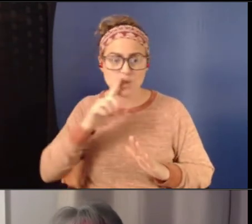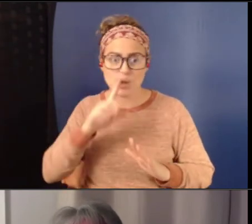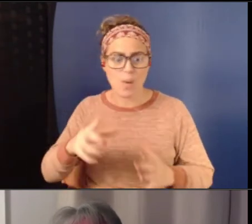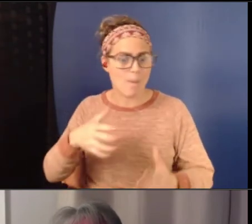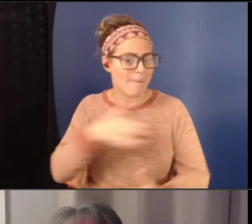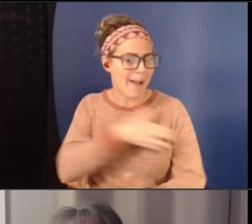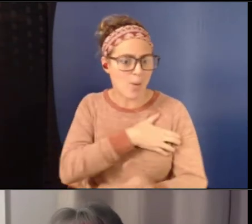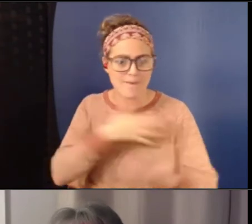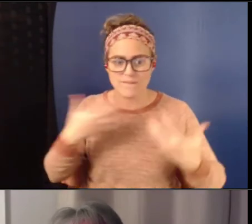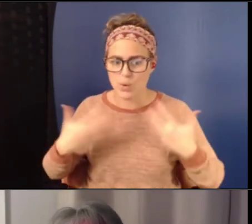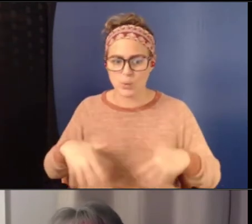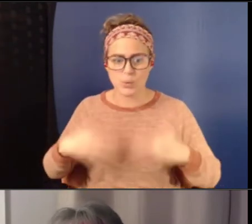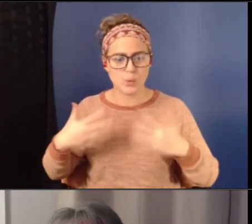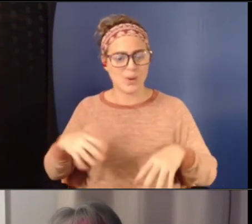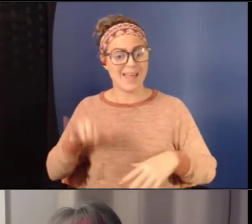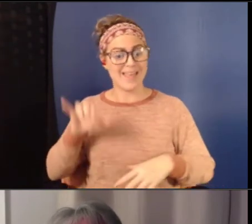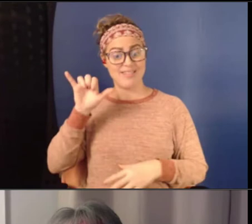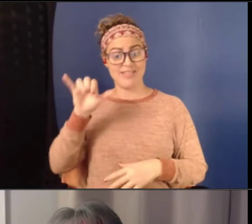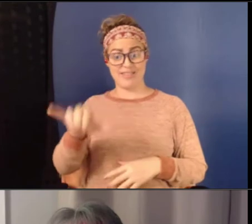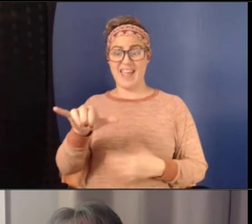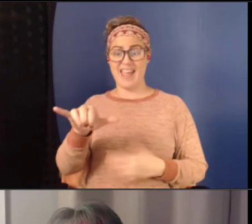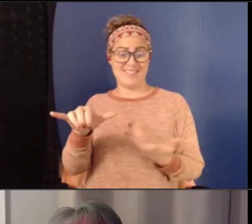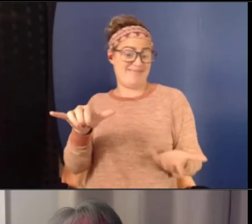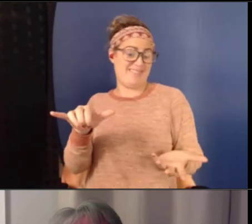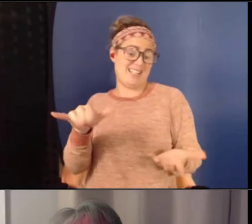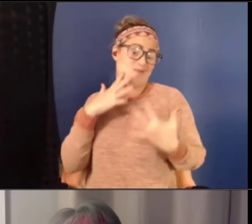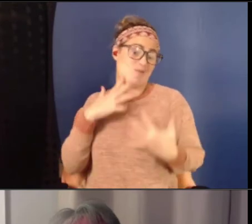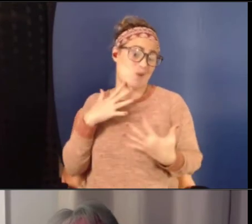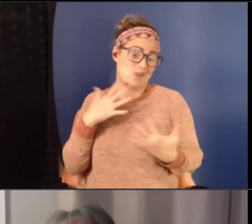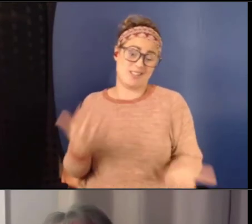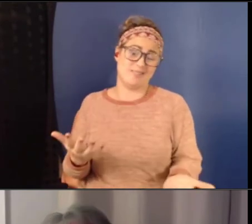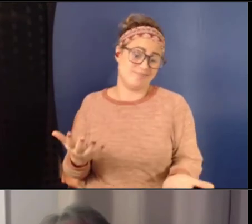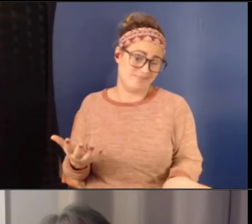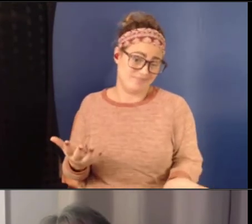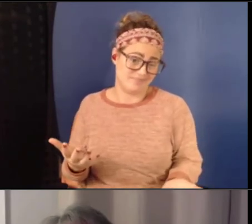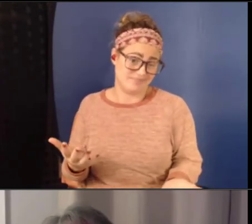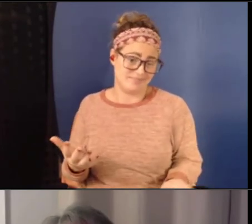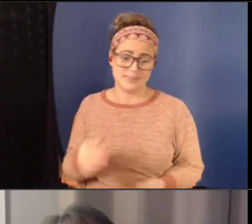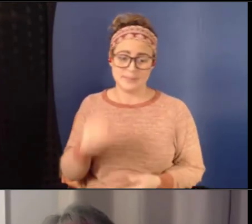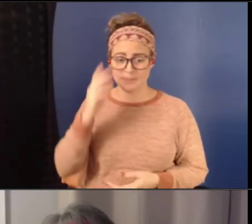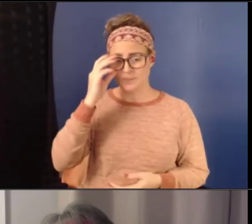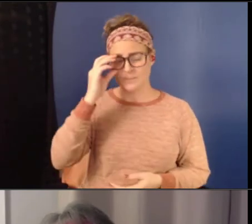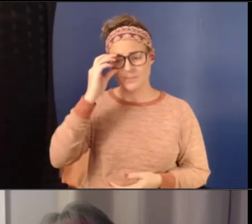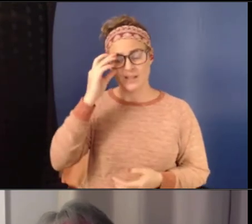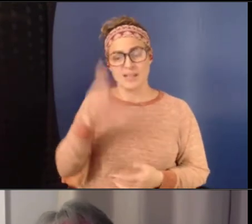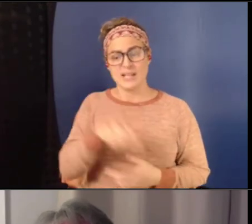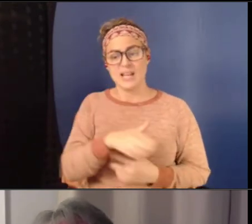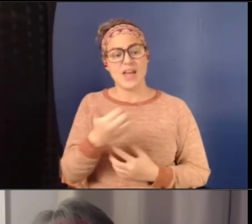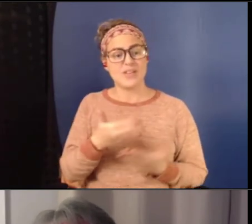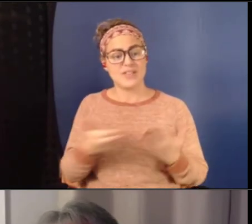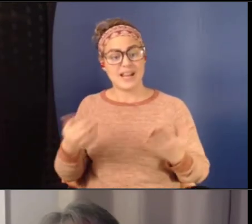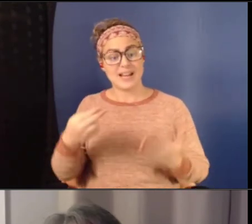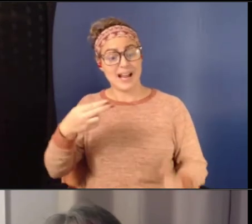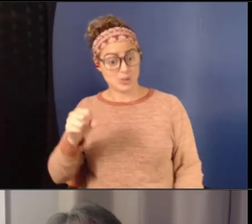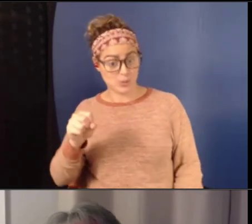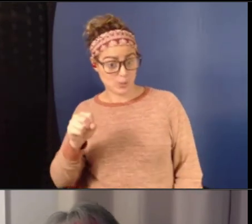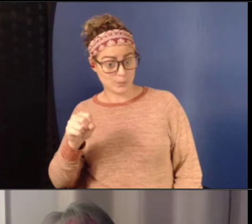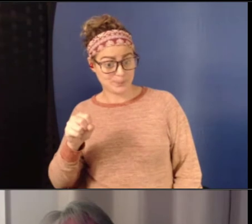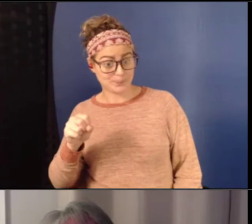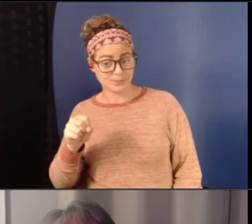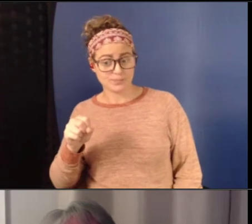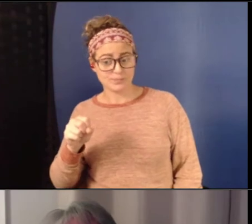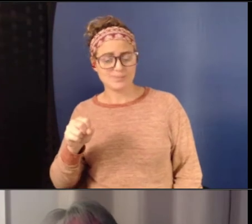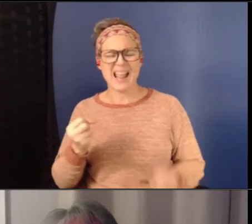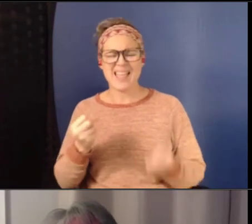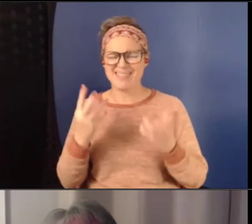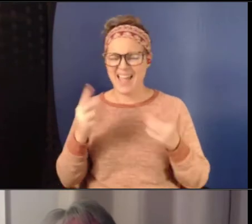that it's unfortunate. The other thing is, and so in high schools, a lot of this, um, is